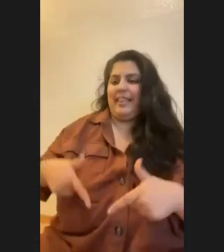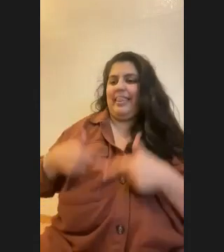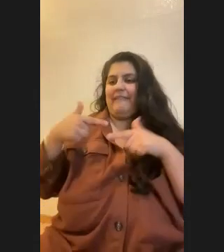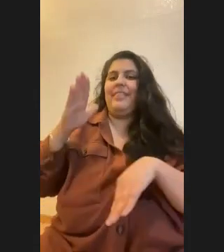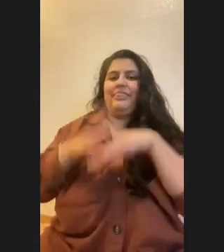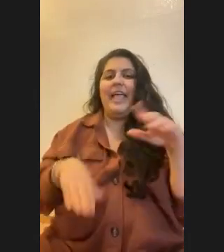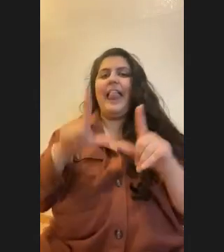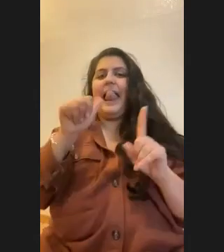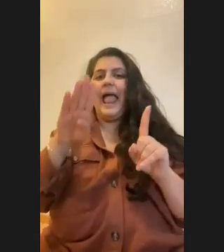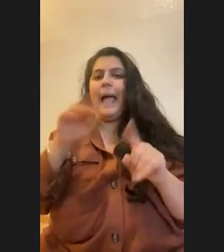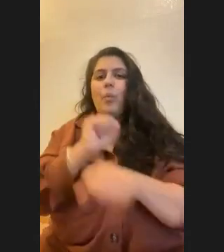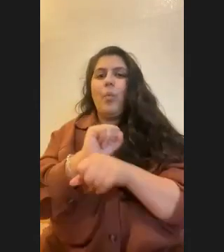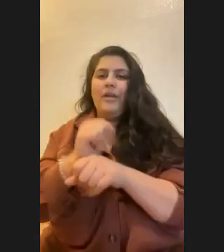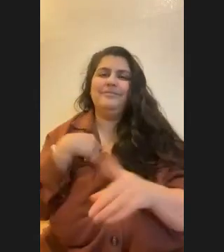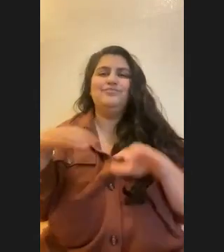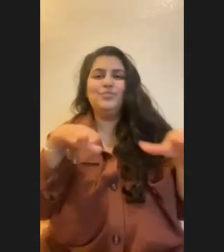what I do when I'm here in Columbus.